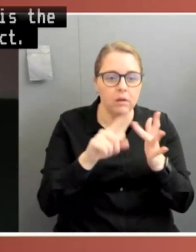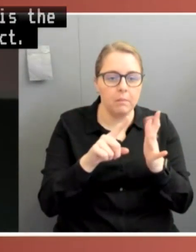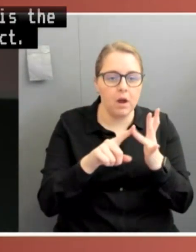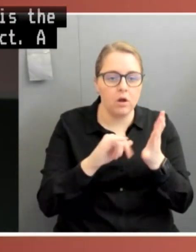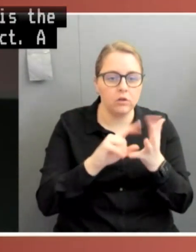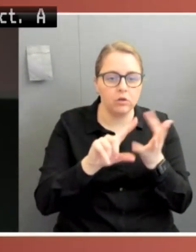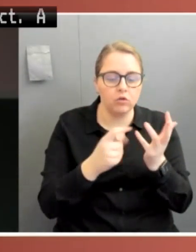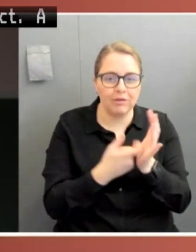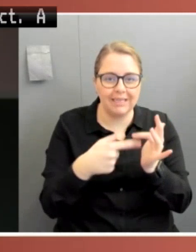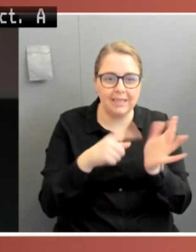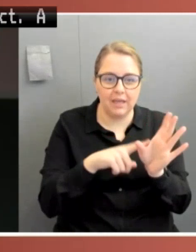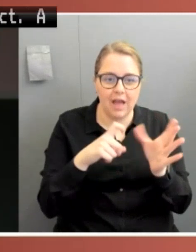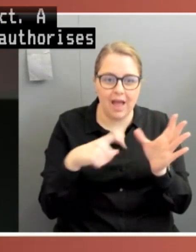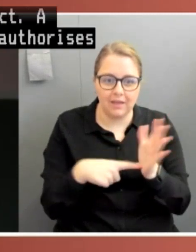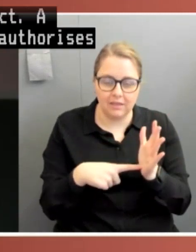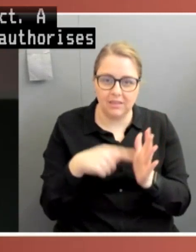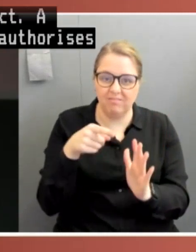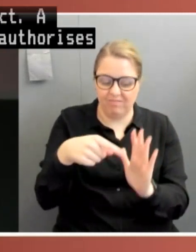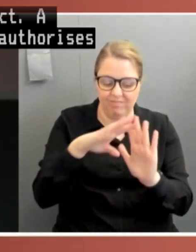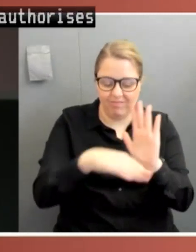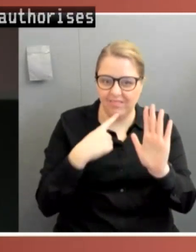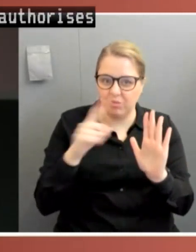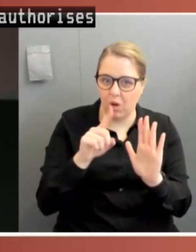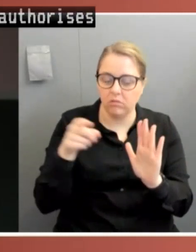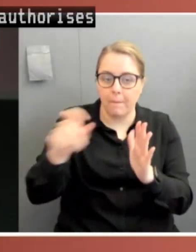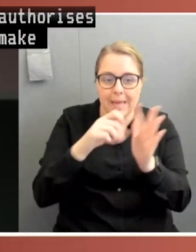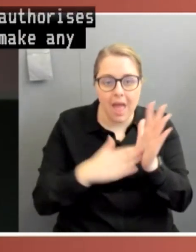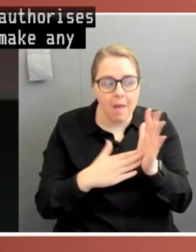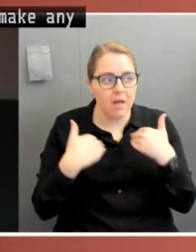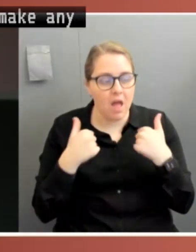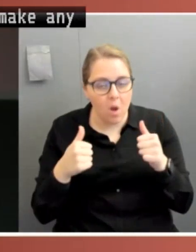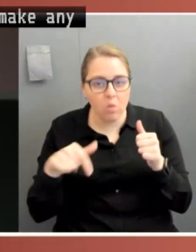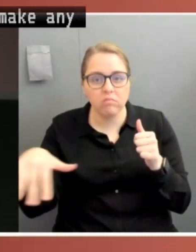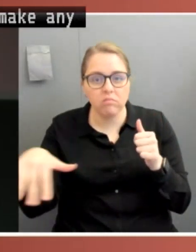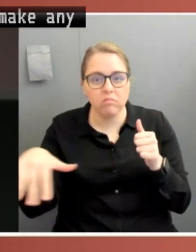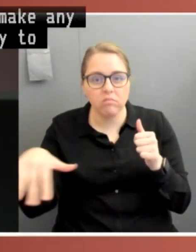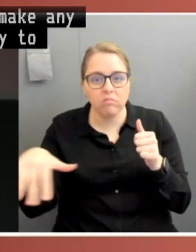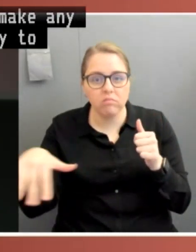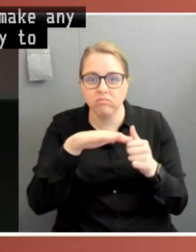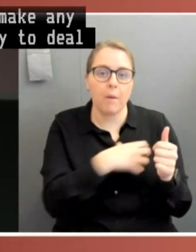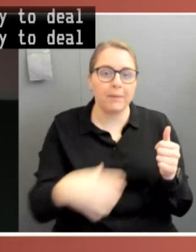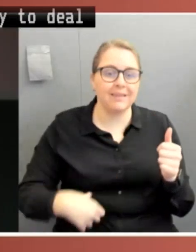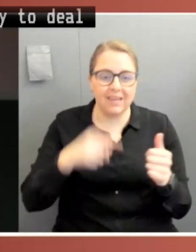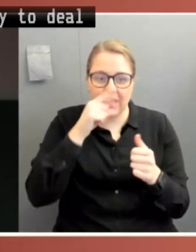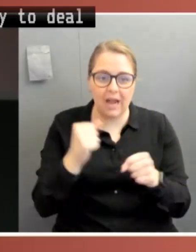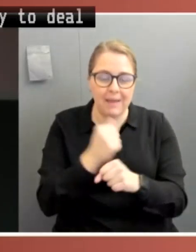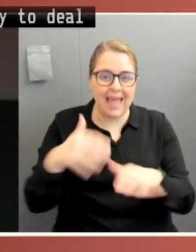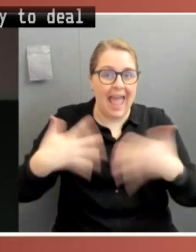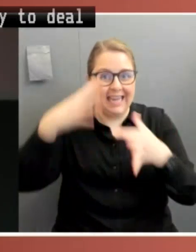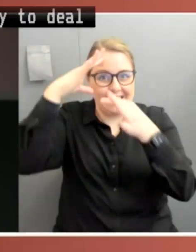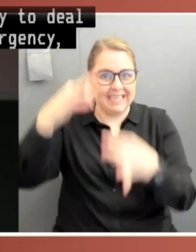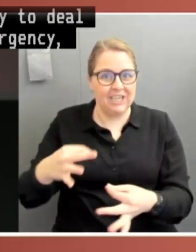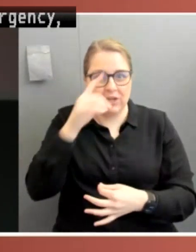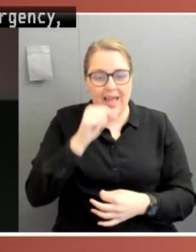not only to make any measure it thinks necessary to deal with a public health emergency, but to do so without the prospect of